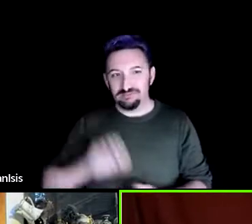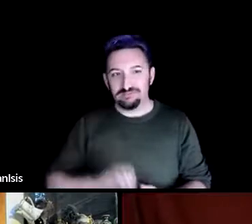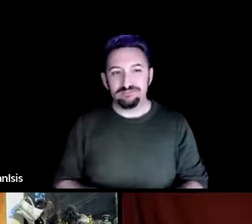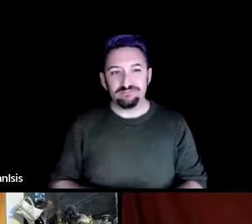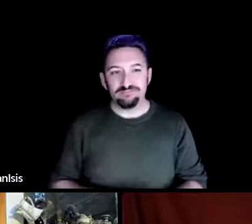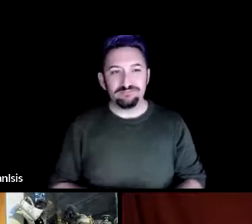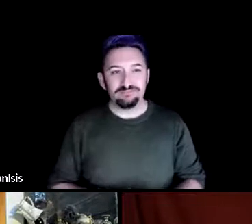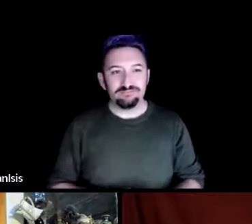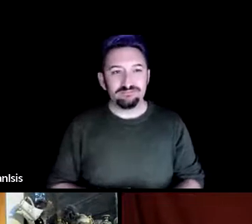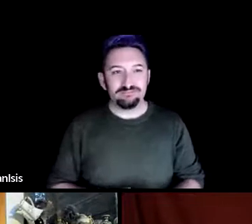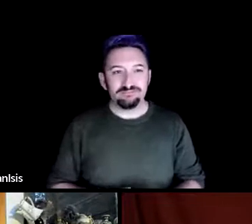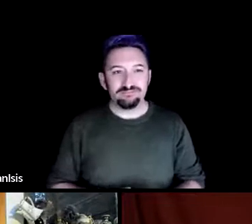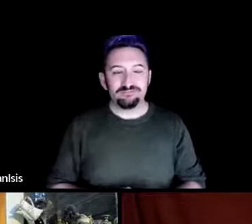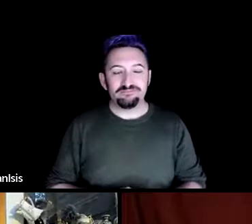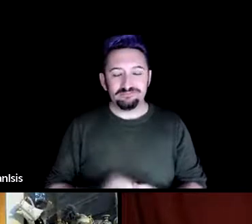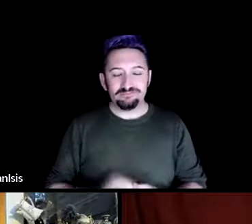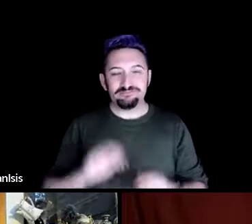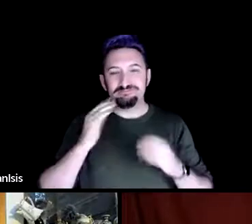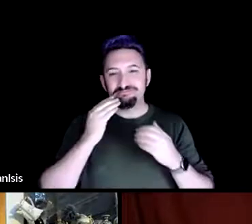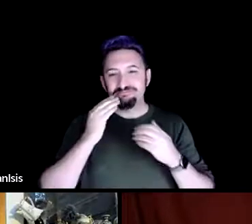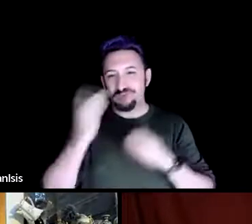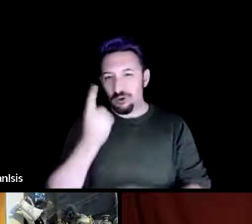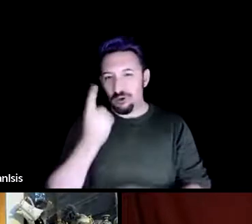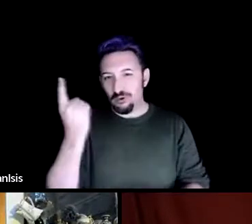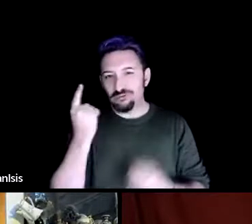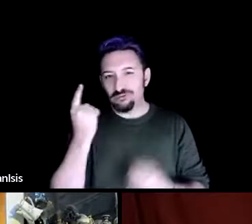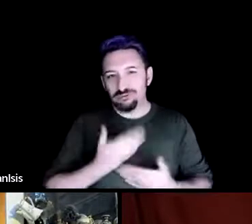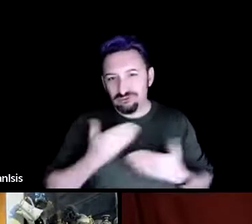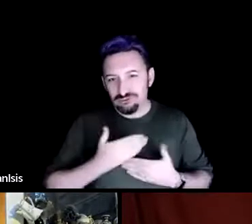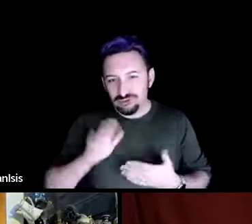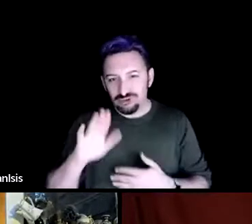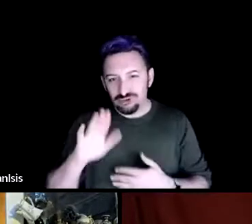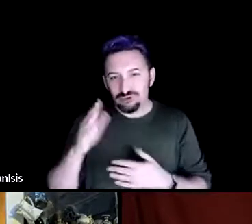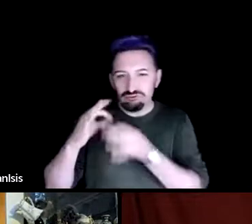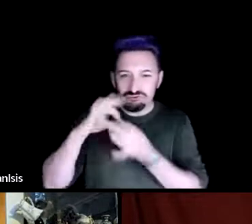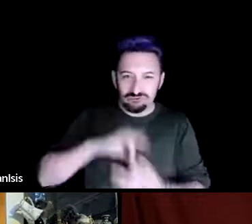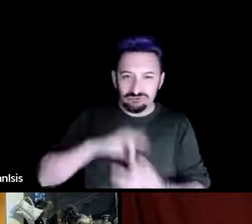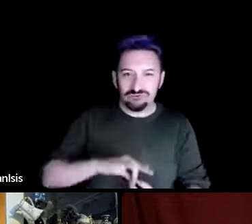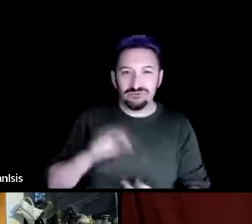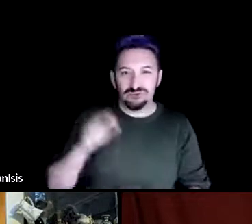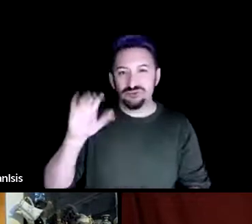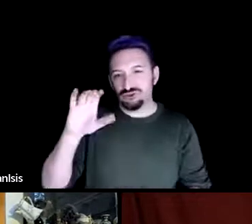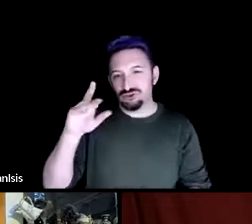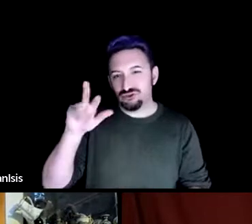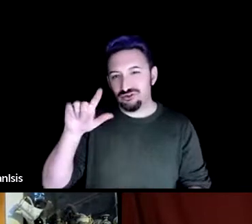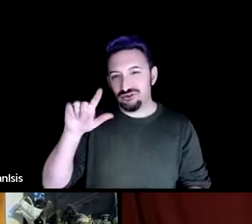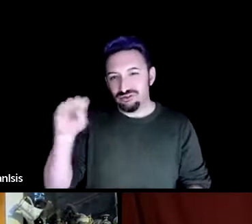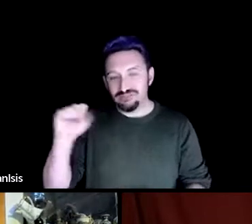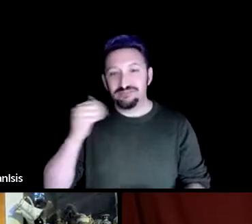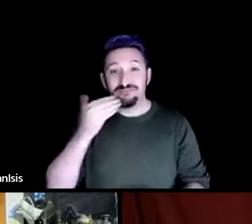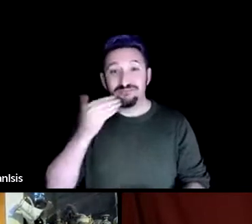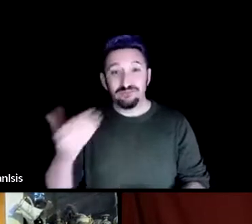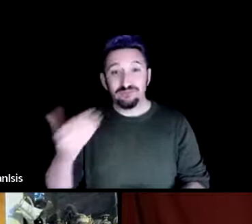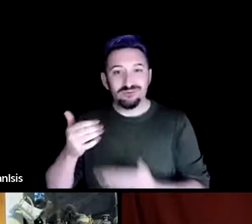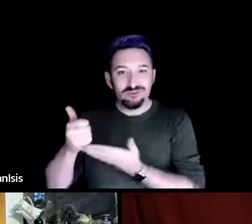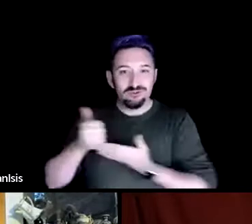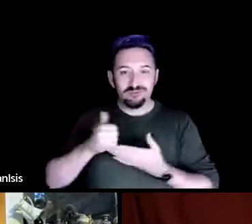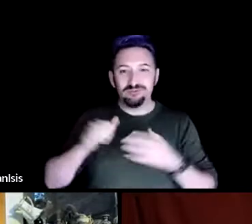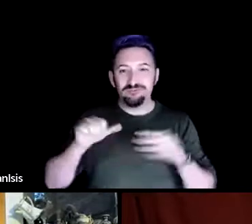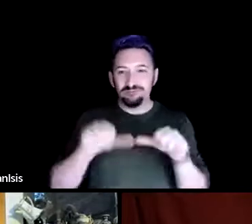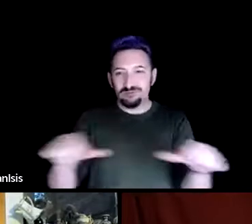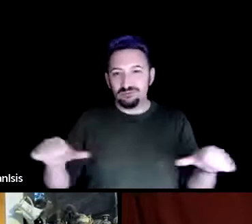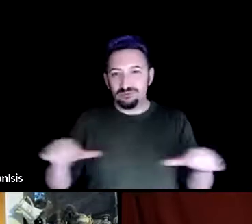I always appreciate your groundings, Charles. Thank you for bringing us into the space in a